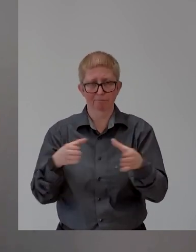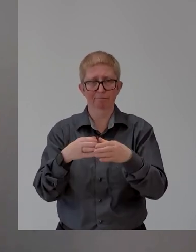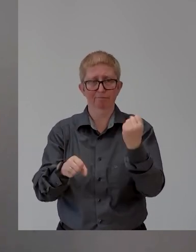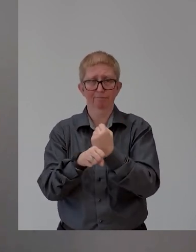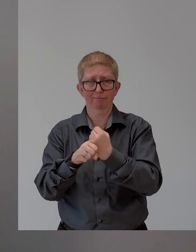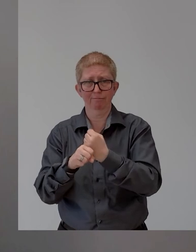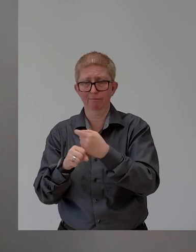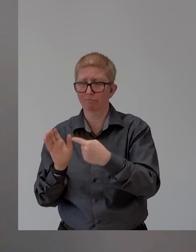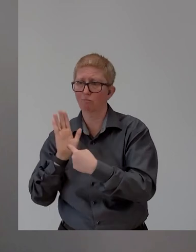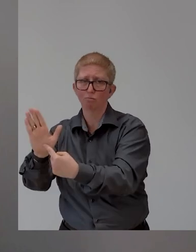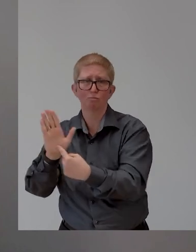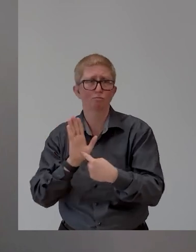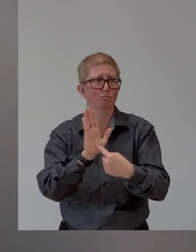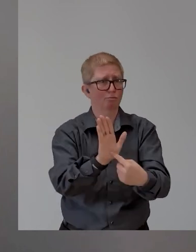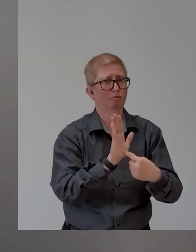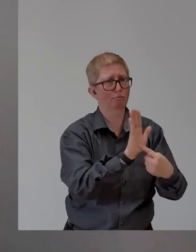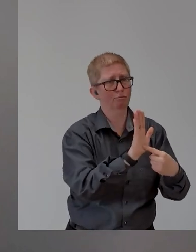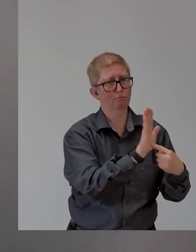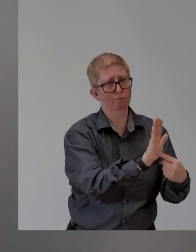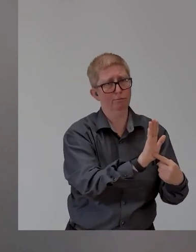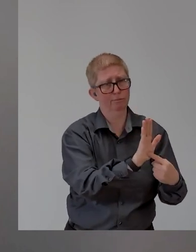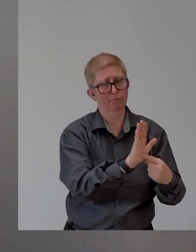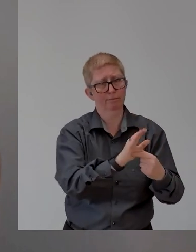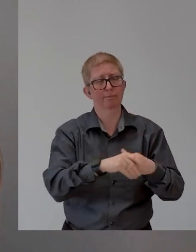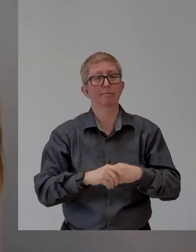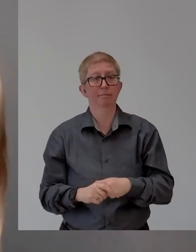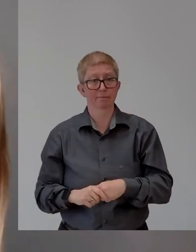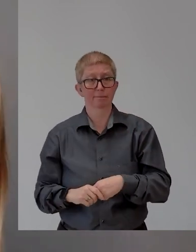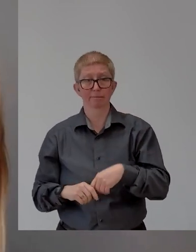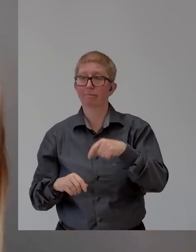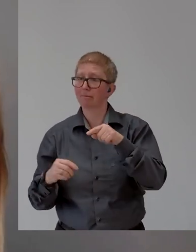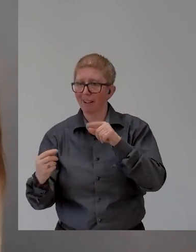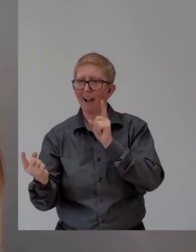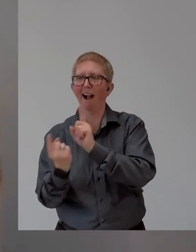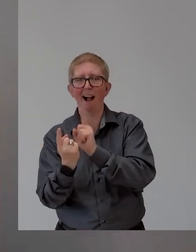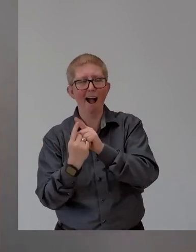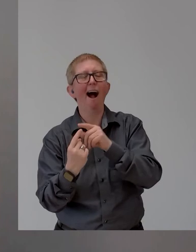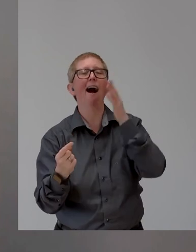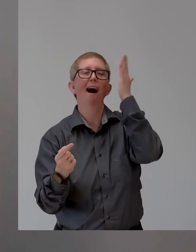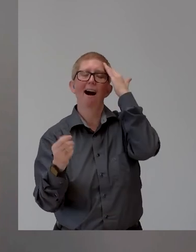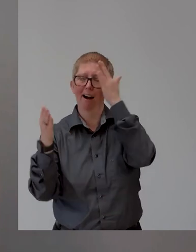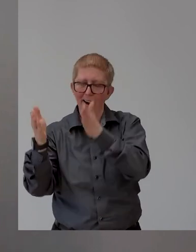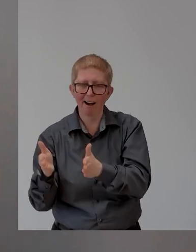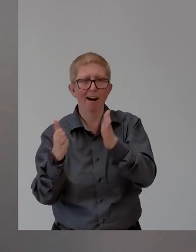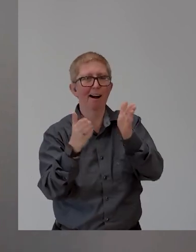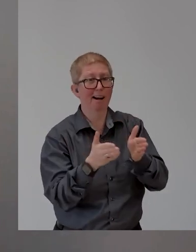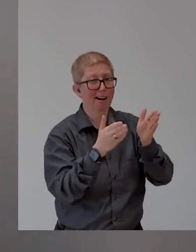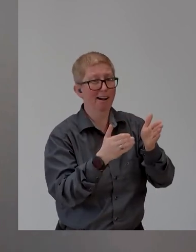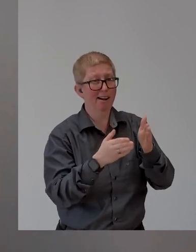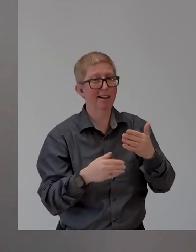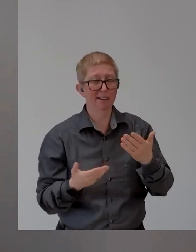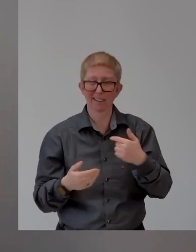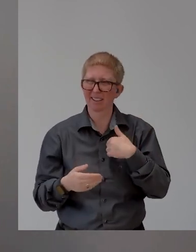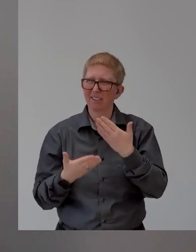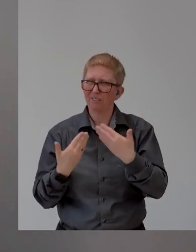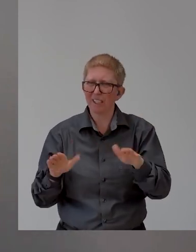And when we know, what we do know is 80% of disability is invisible. And the more people that are willing to come